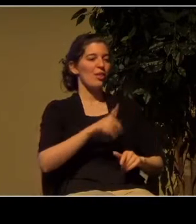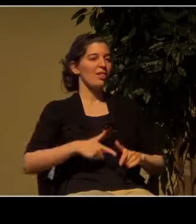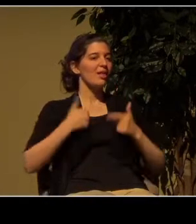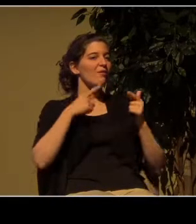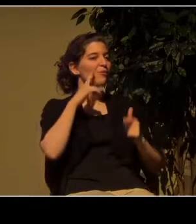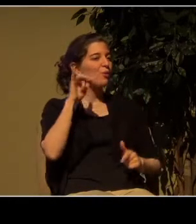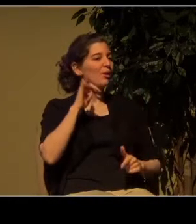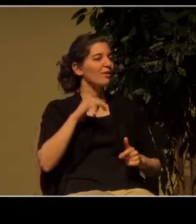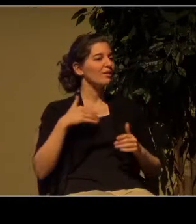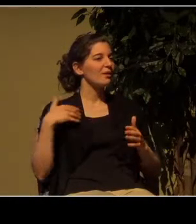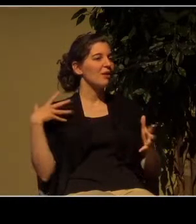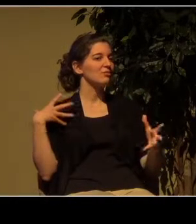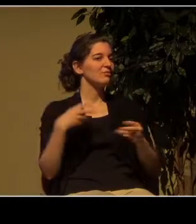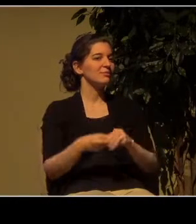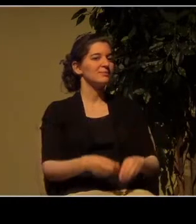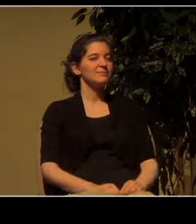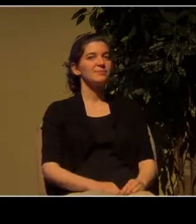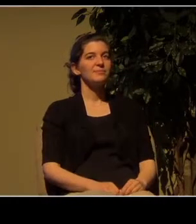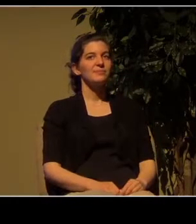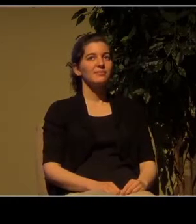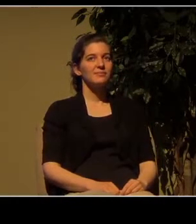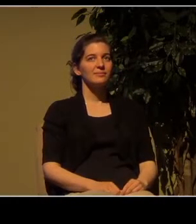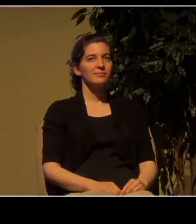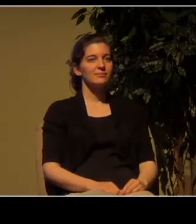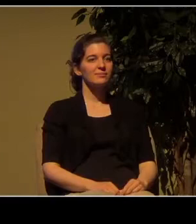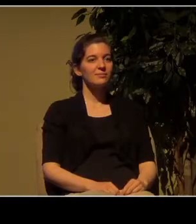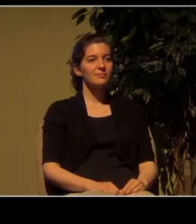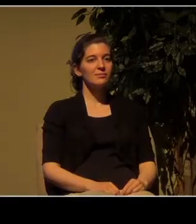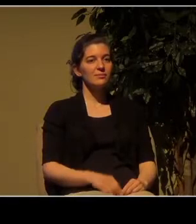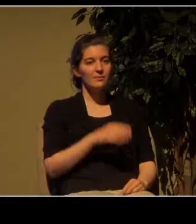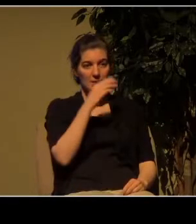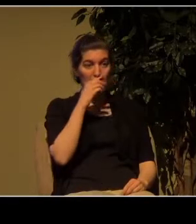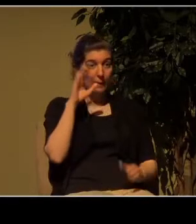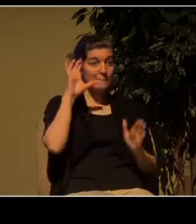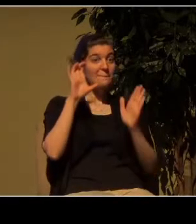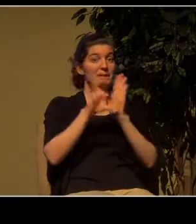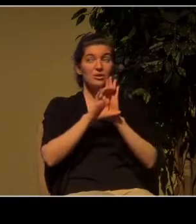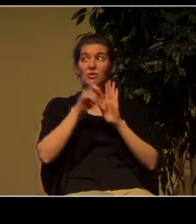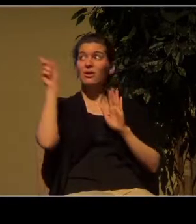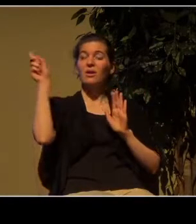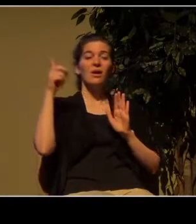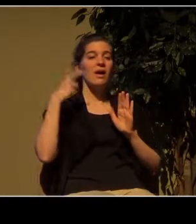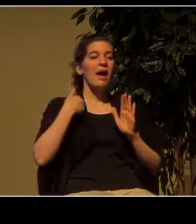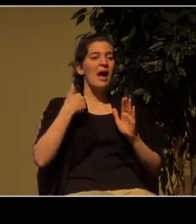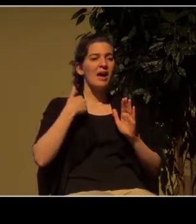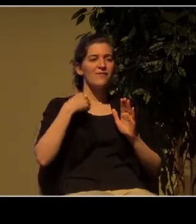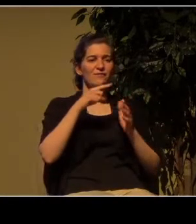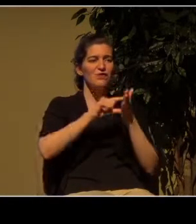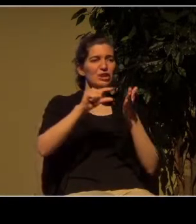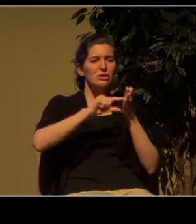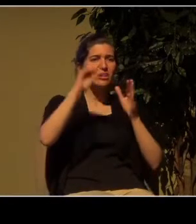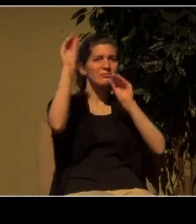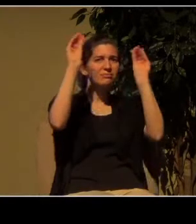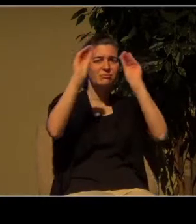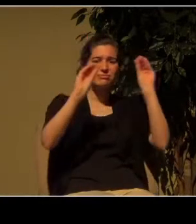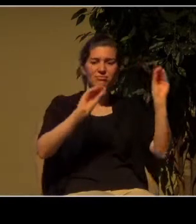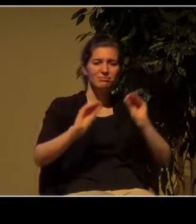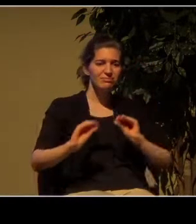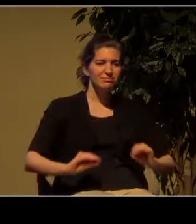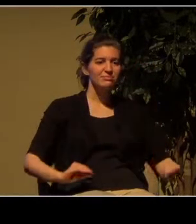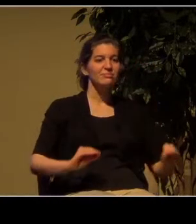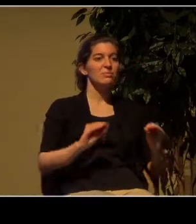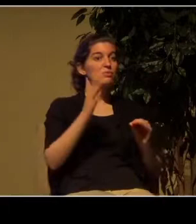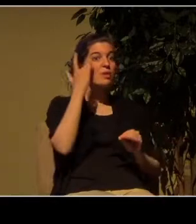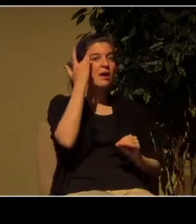the scripture passages that the passage is full that the poster is full of was designed to engage